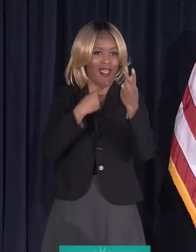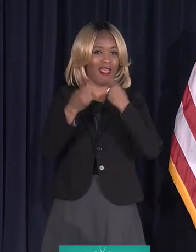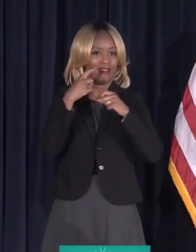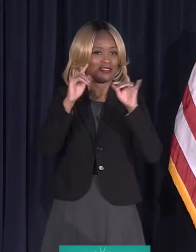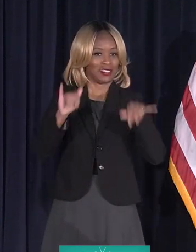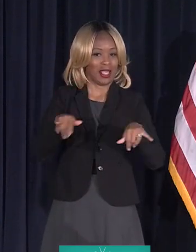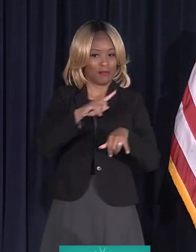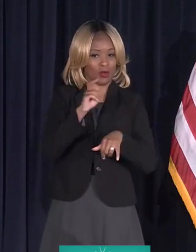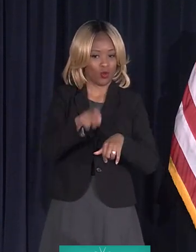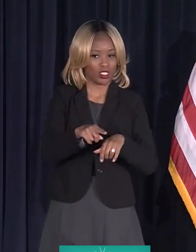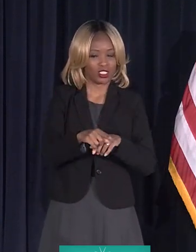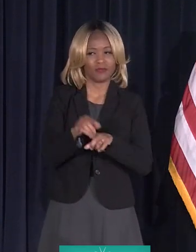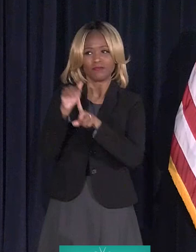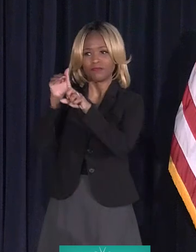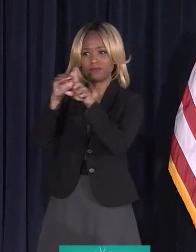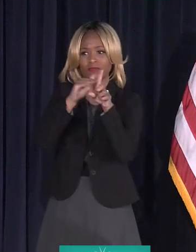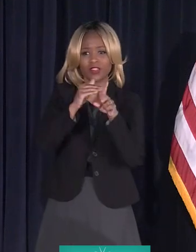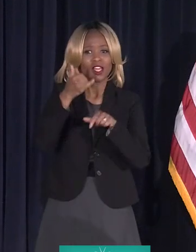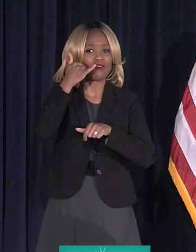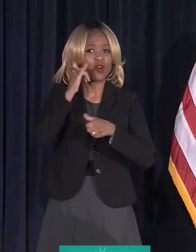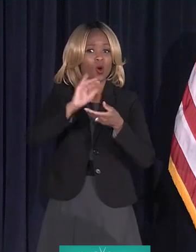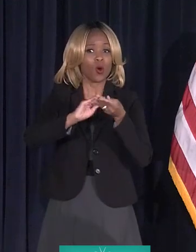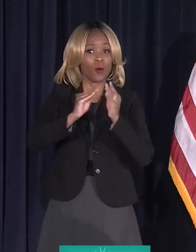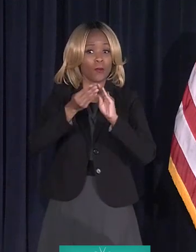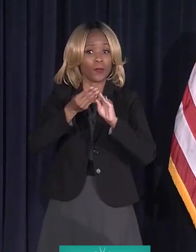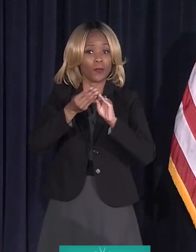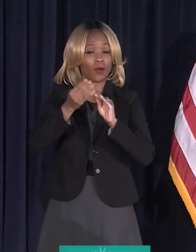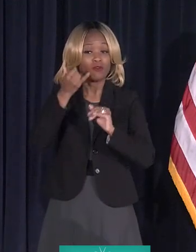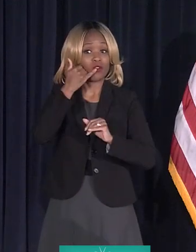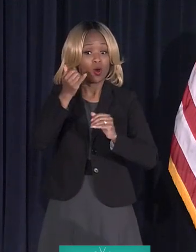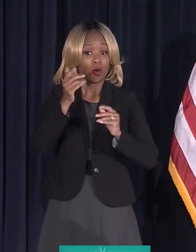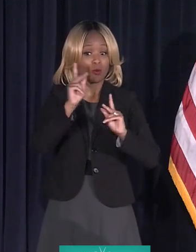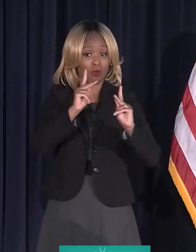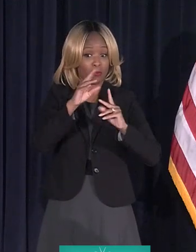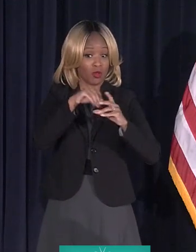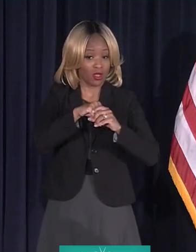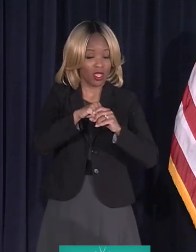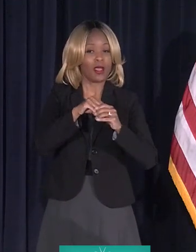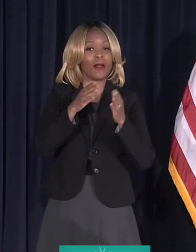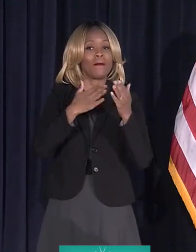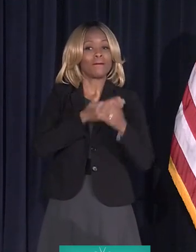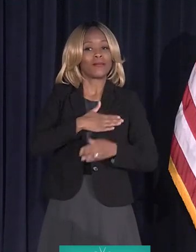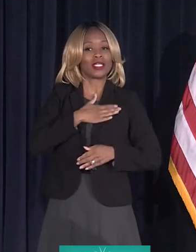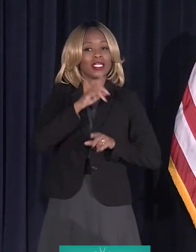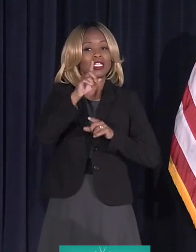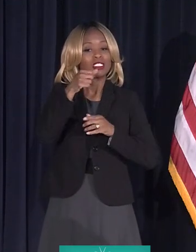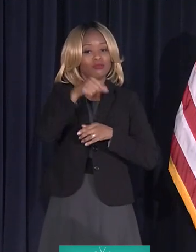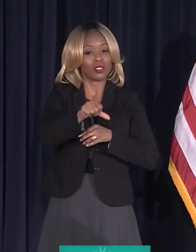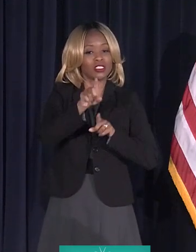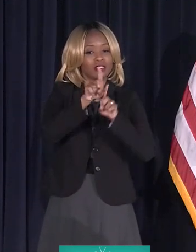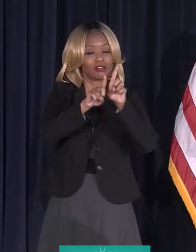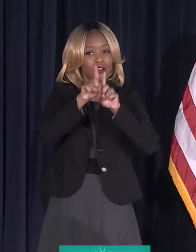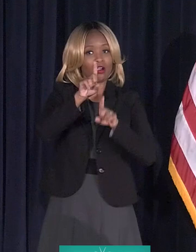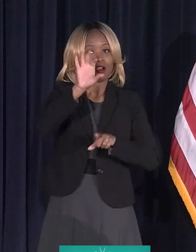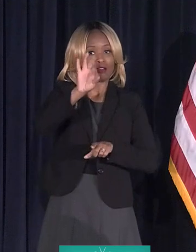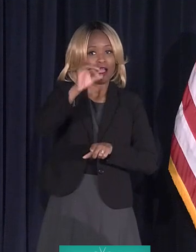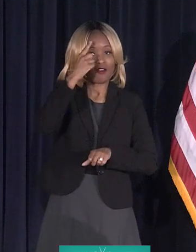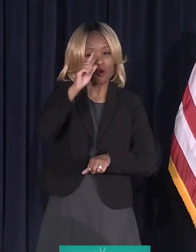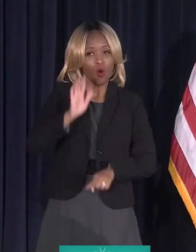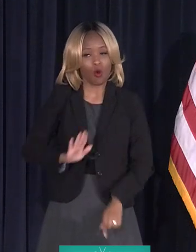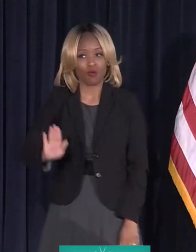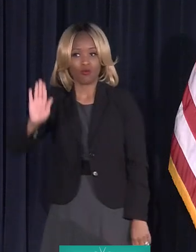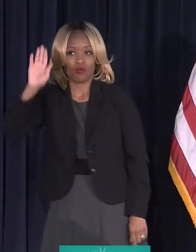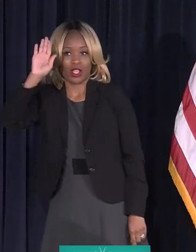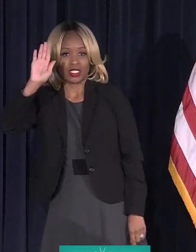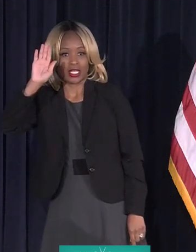A reminder, telephone participants, please press star 9 to raise your hand. Next